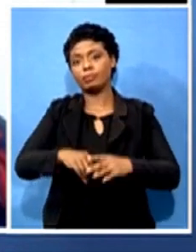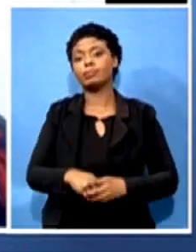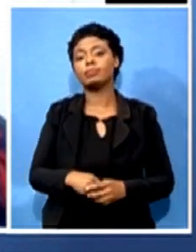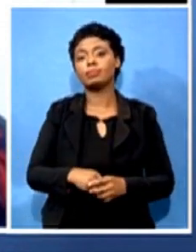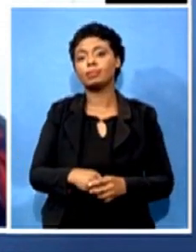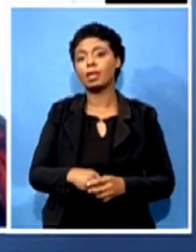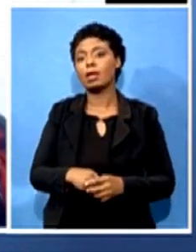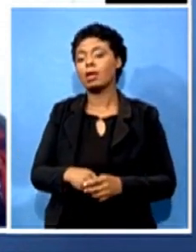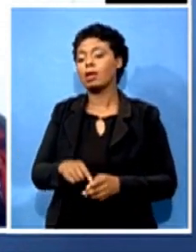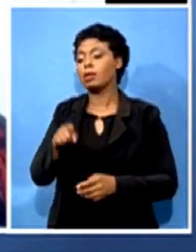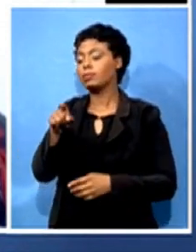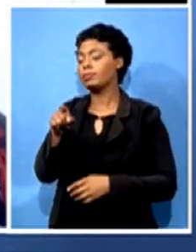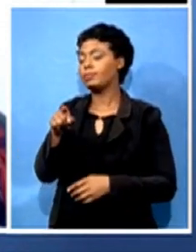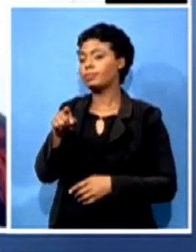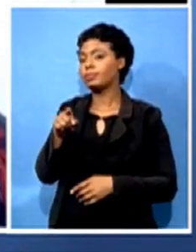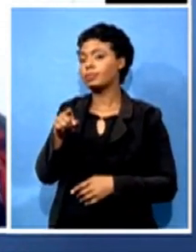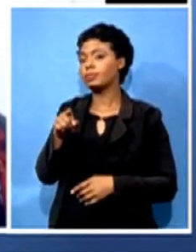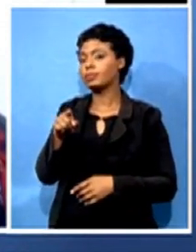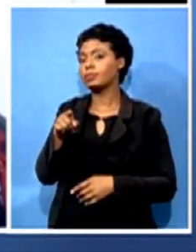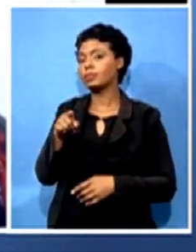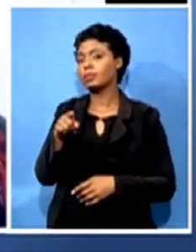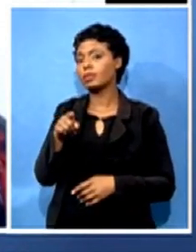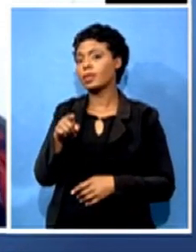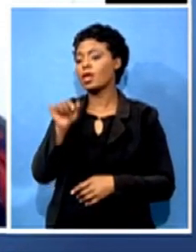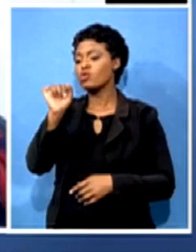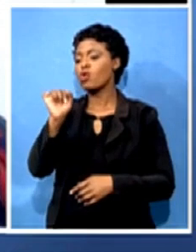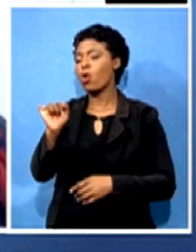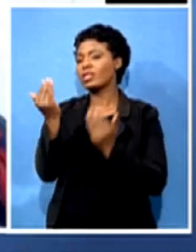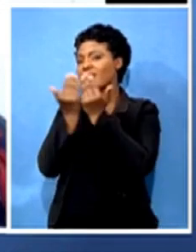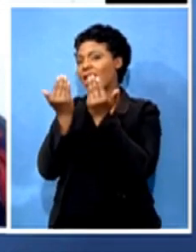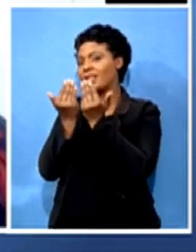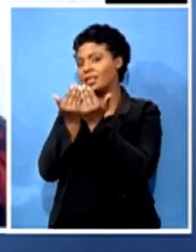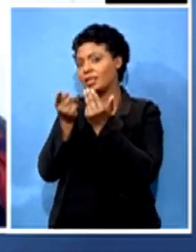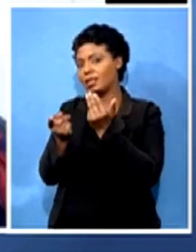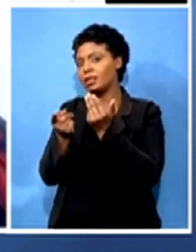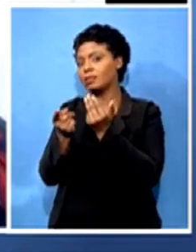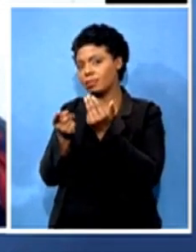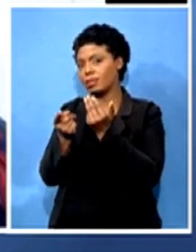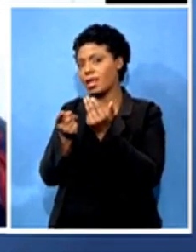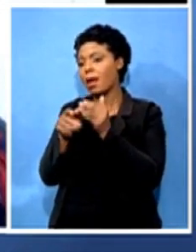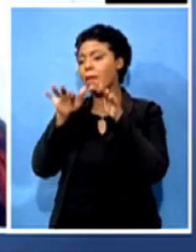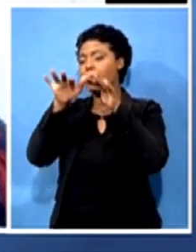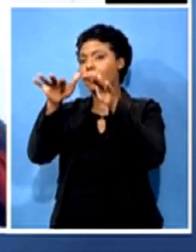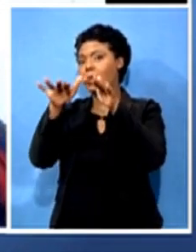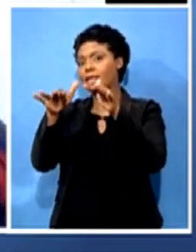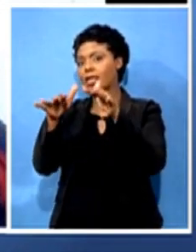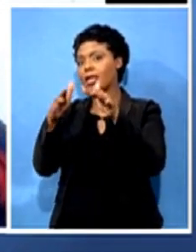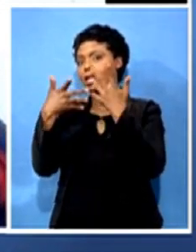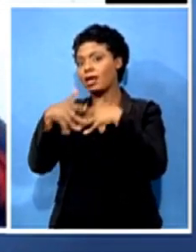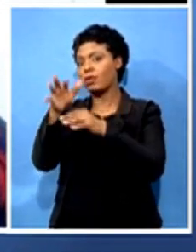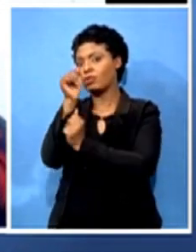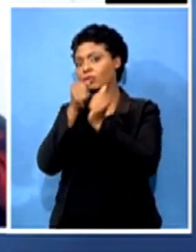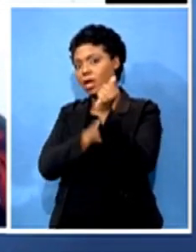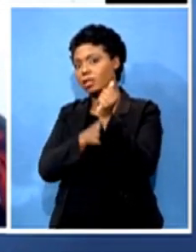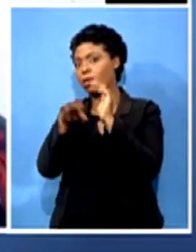survey or study find with regards to public infrastructure investment, as well as the renewable energy independent power producer